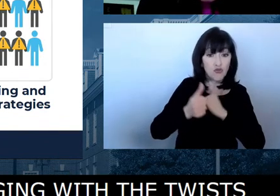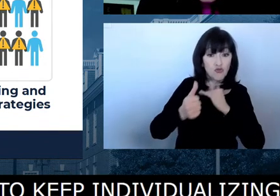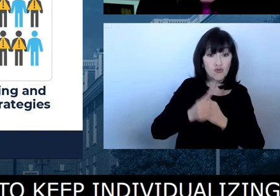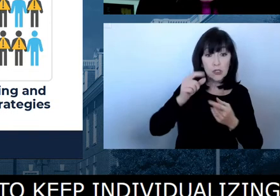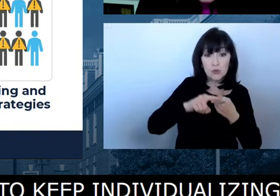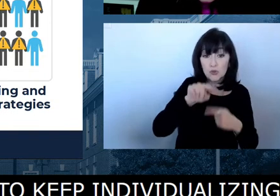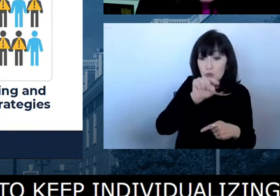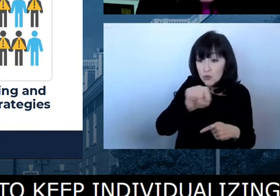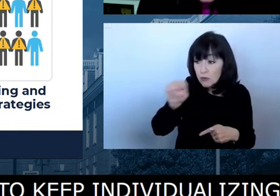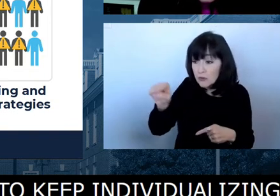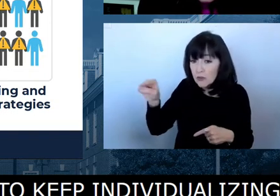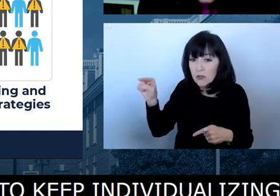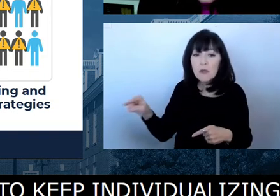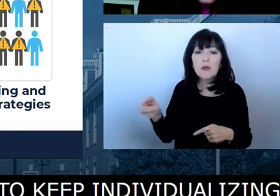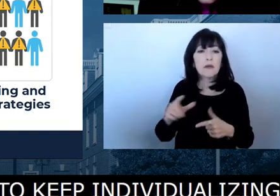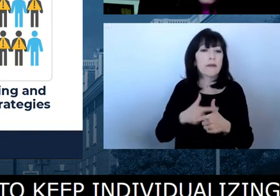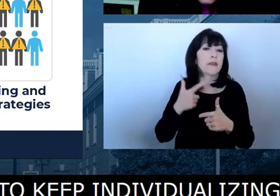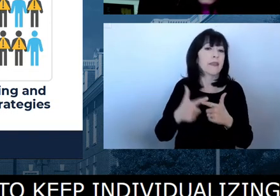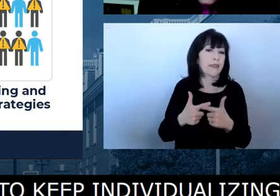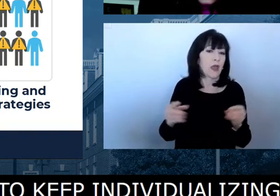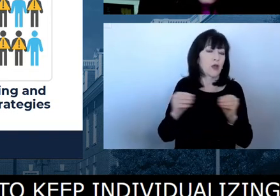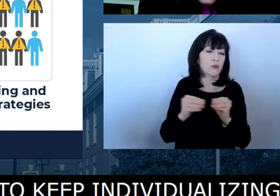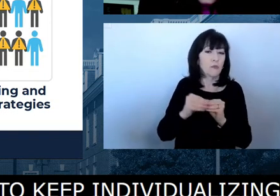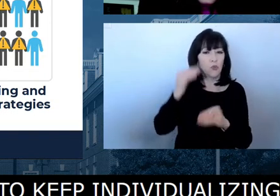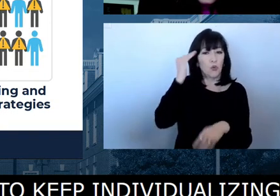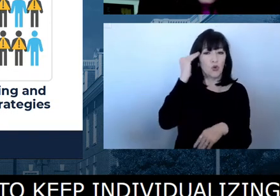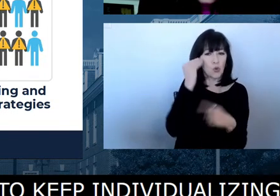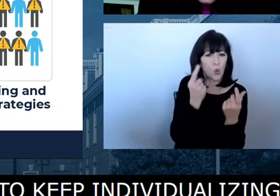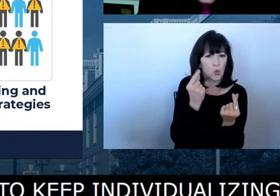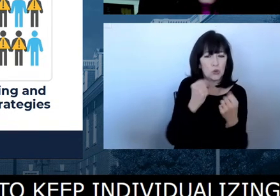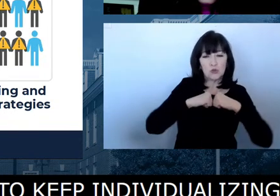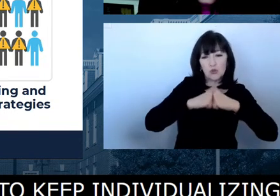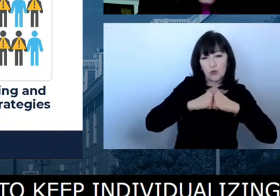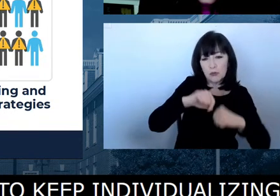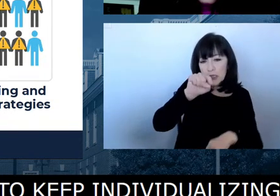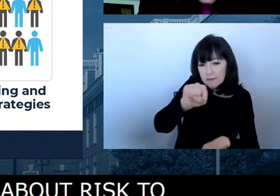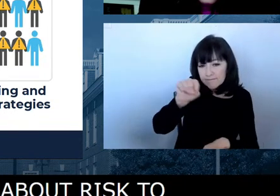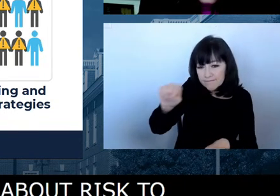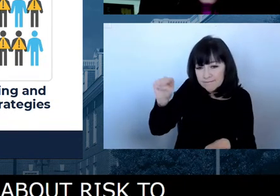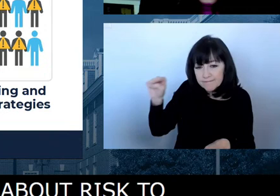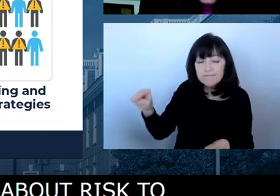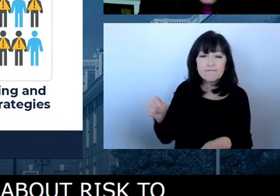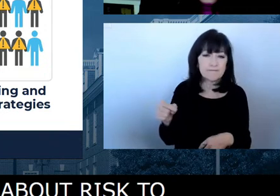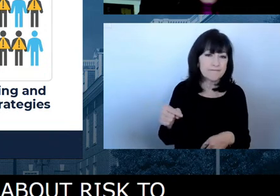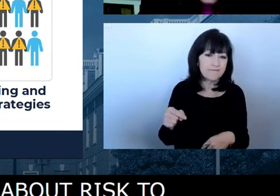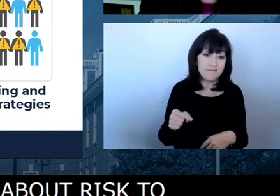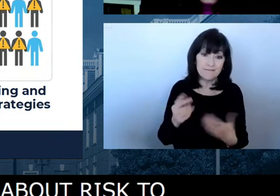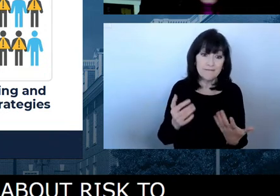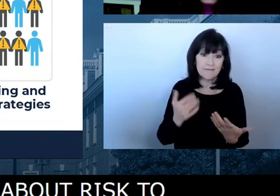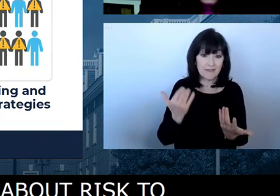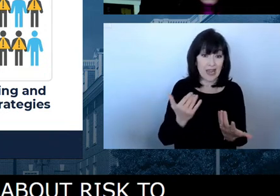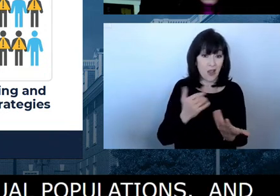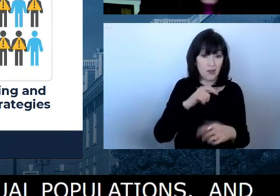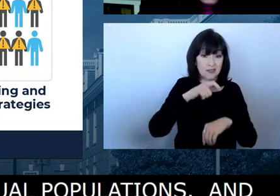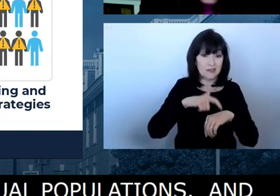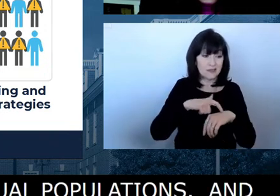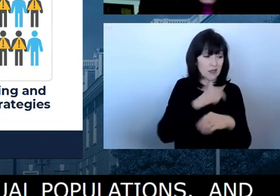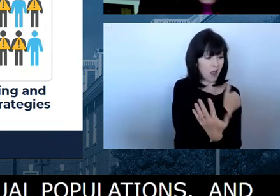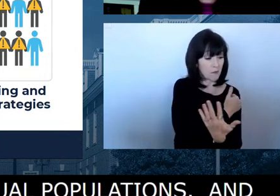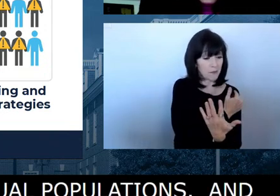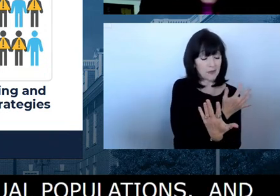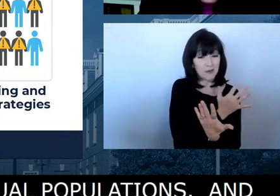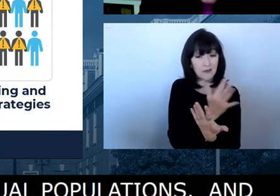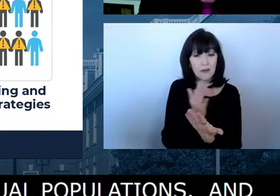Um, we also need to be mindful of the tools we have, again, as time has marched forward, we have so many more tools